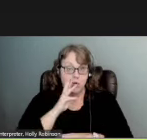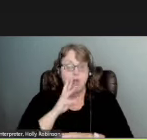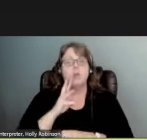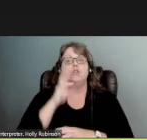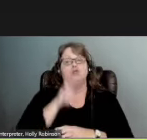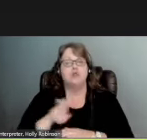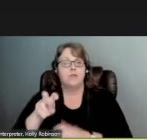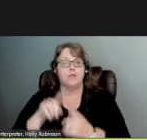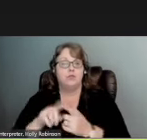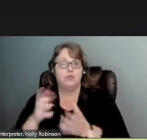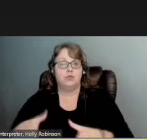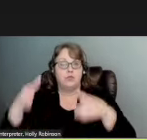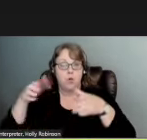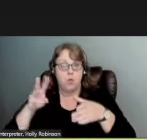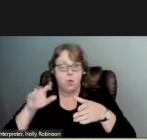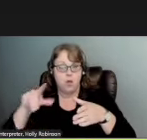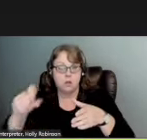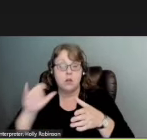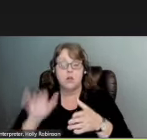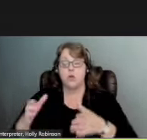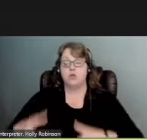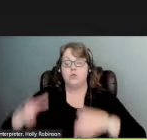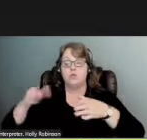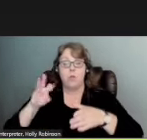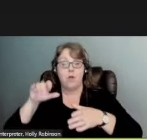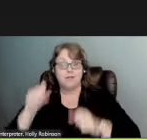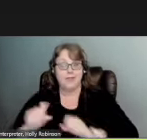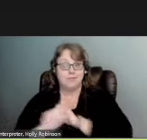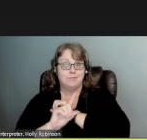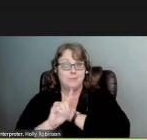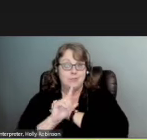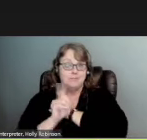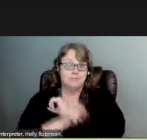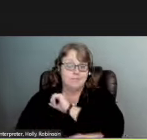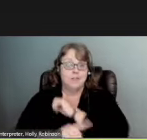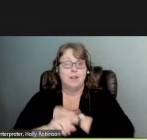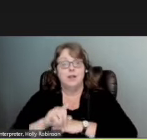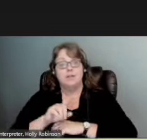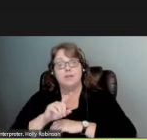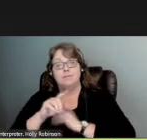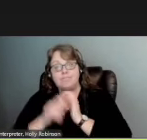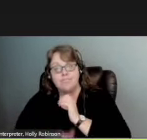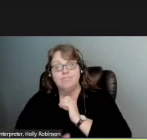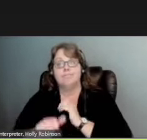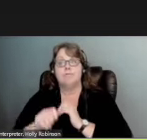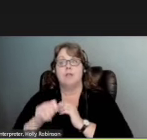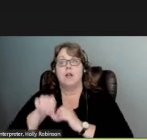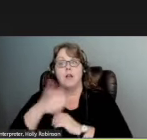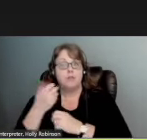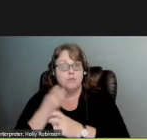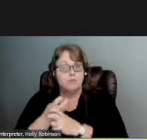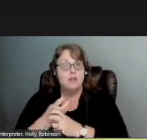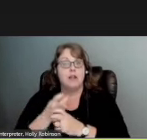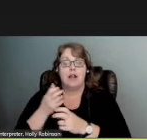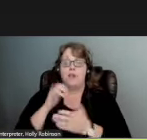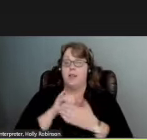to wells. However these wells can be contaminated by uranium or fecal matter and COVID exacerbated this water crisis and